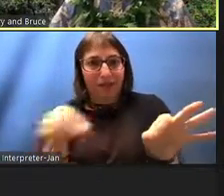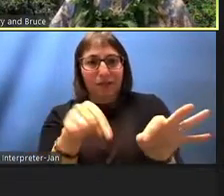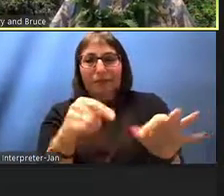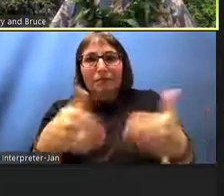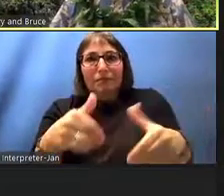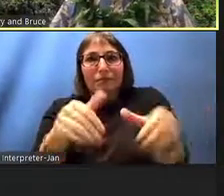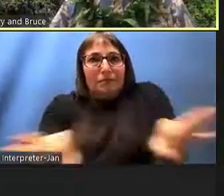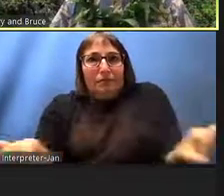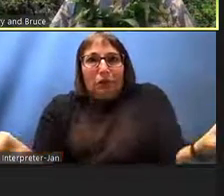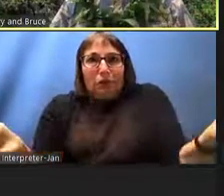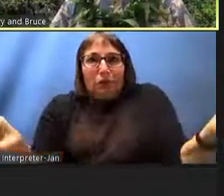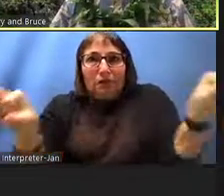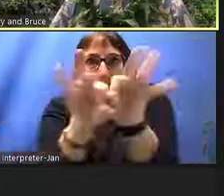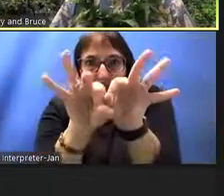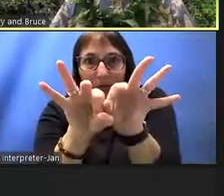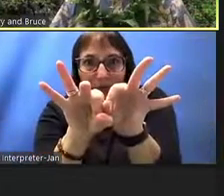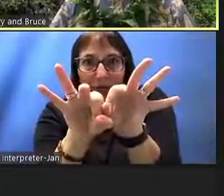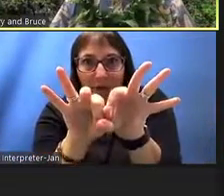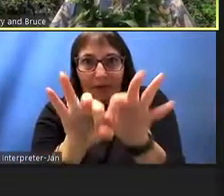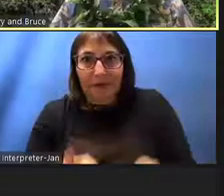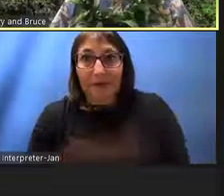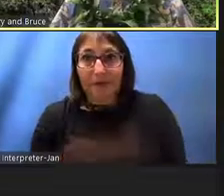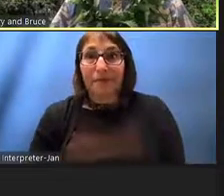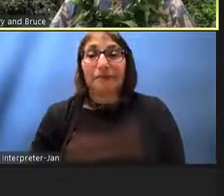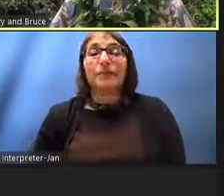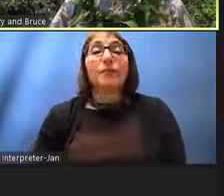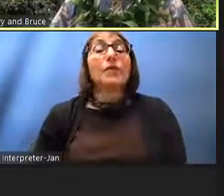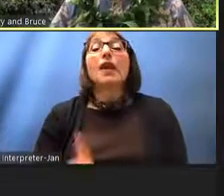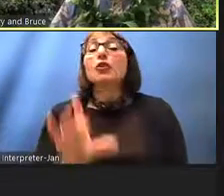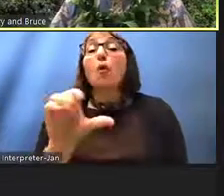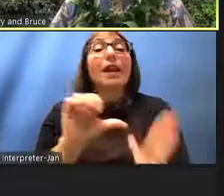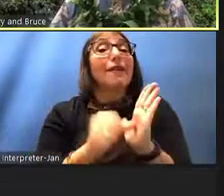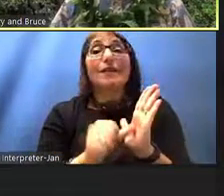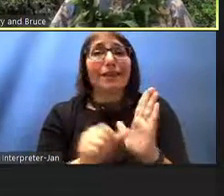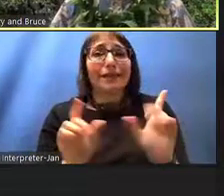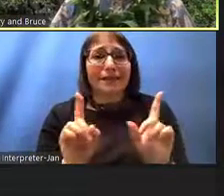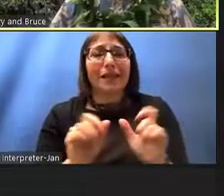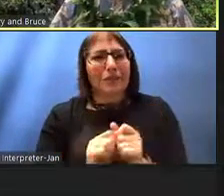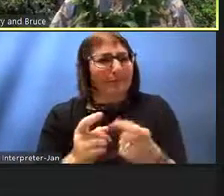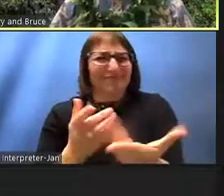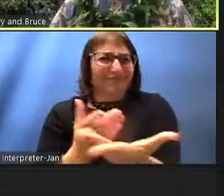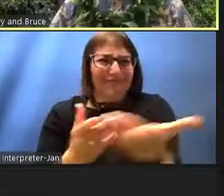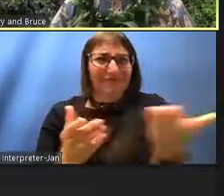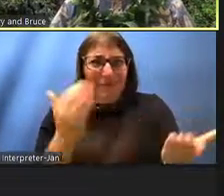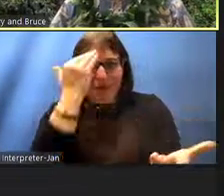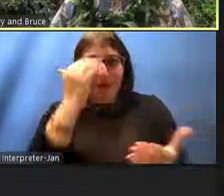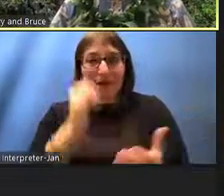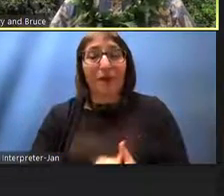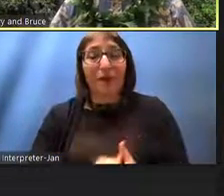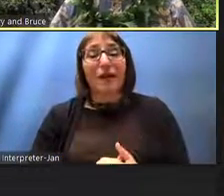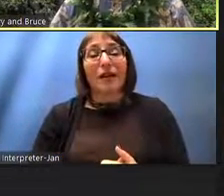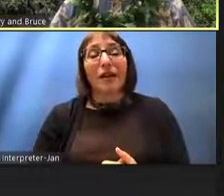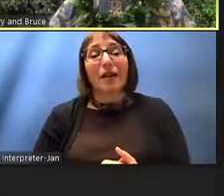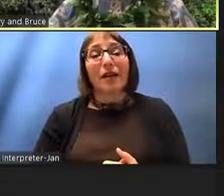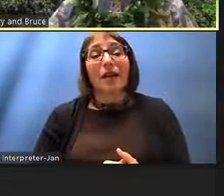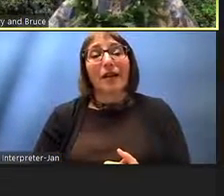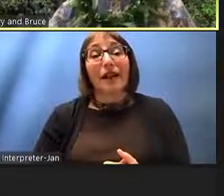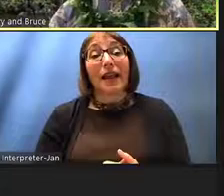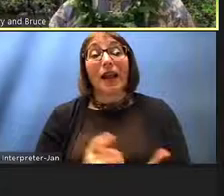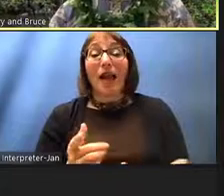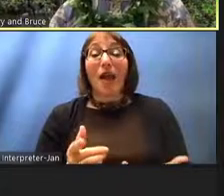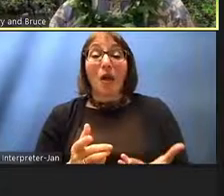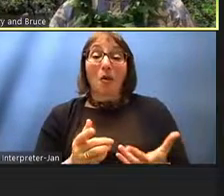so i will not have to emphasize that however in the reality of of our individual